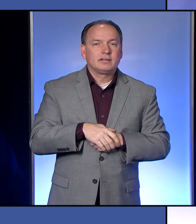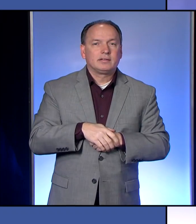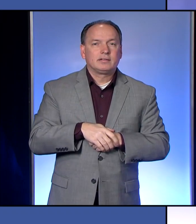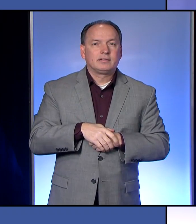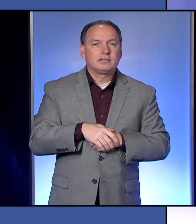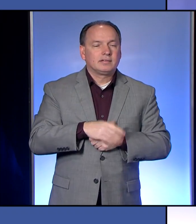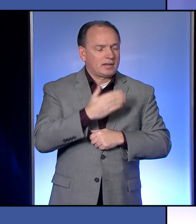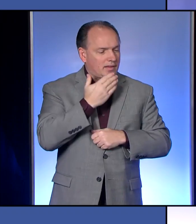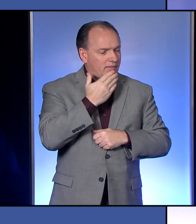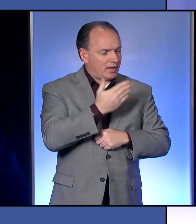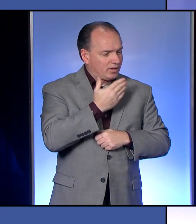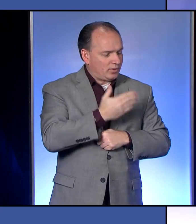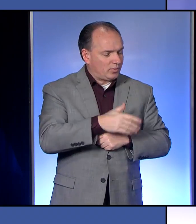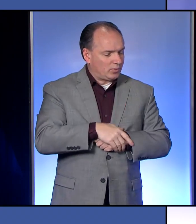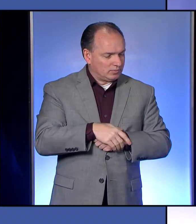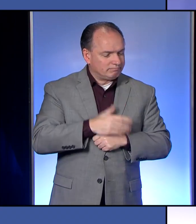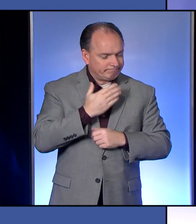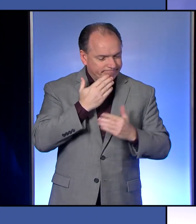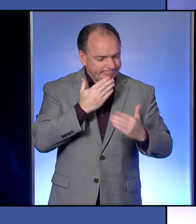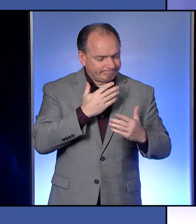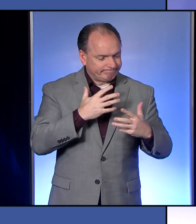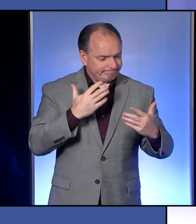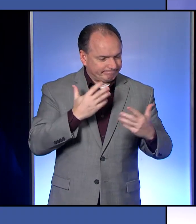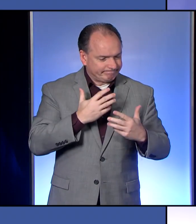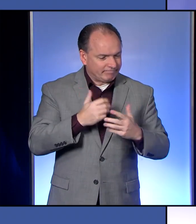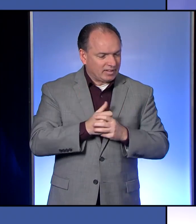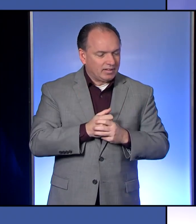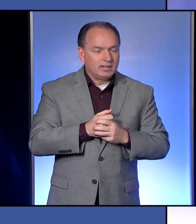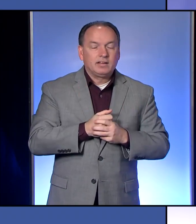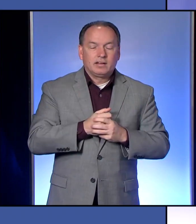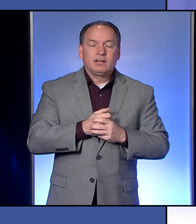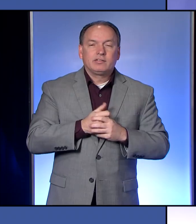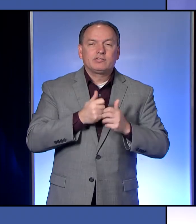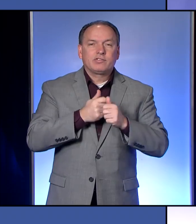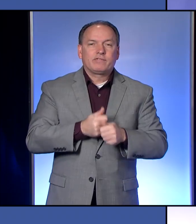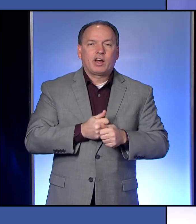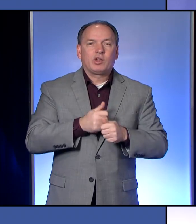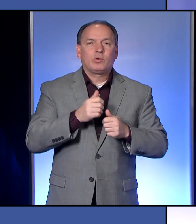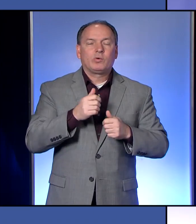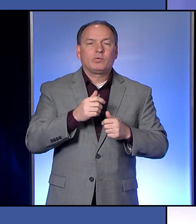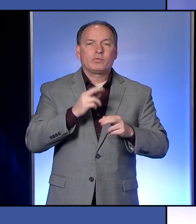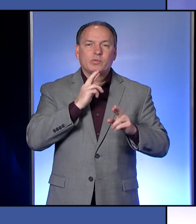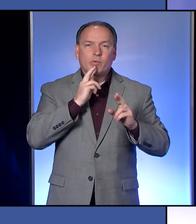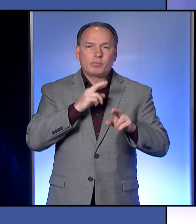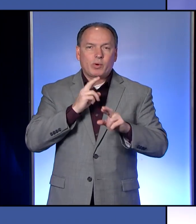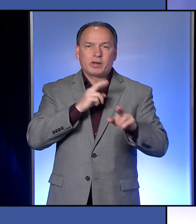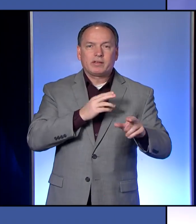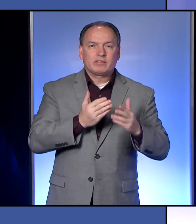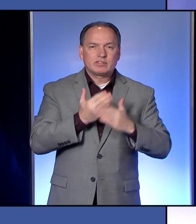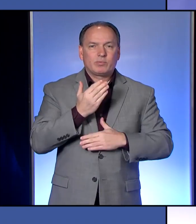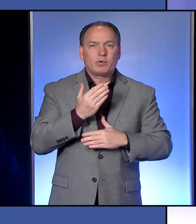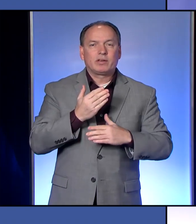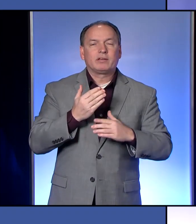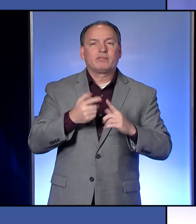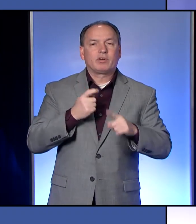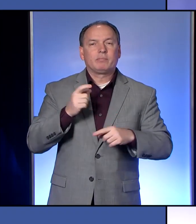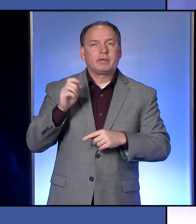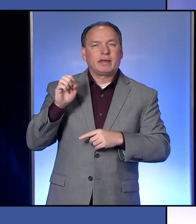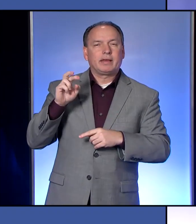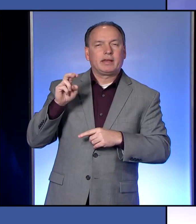Thank you, ma'am. Appreciate it. Just following up on the reporting this morning in the Erie Times News